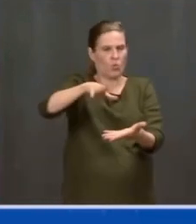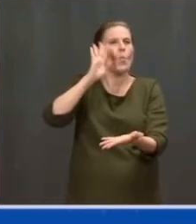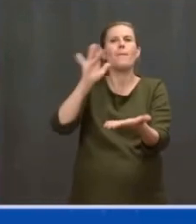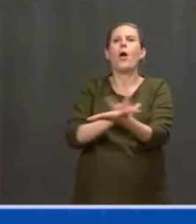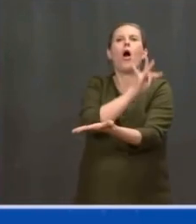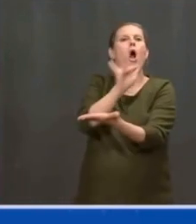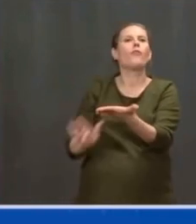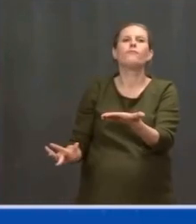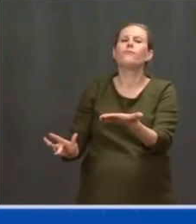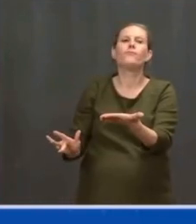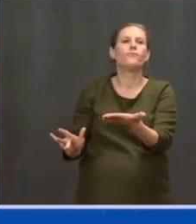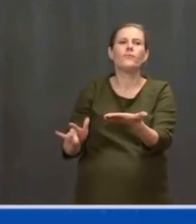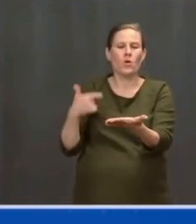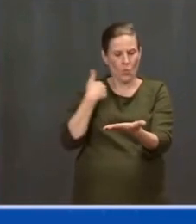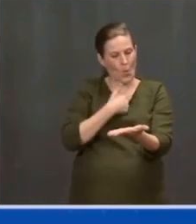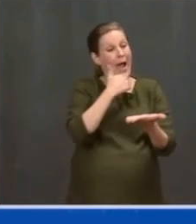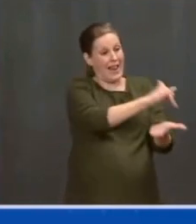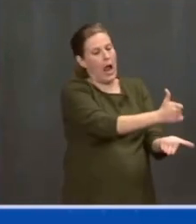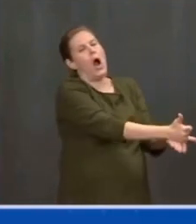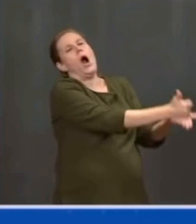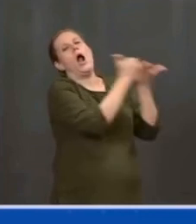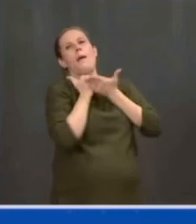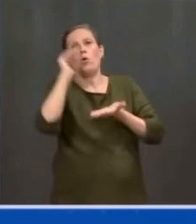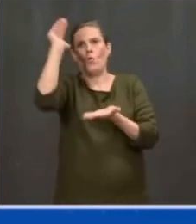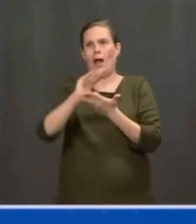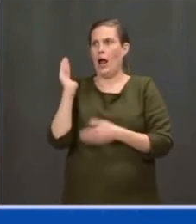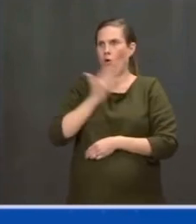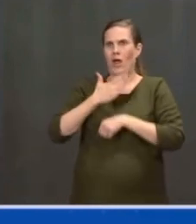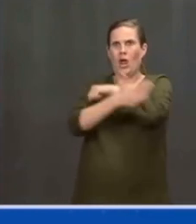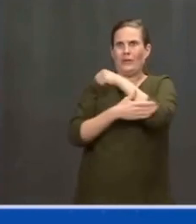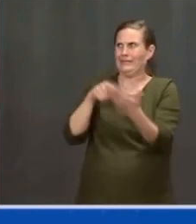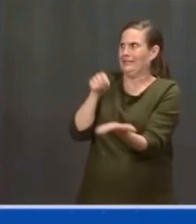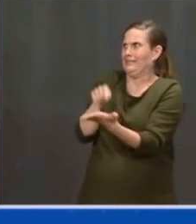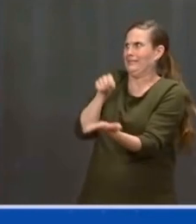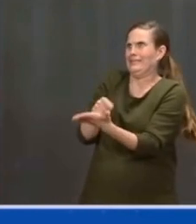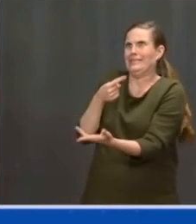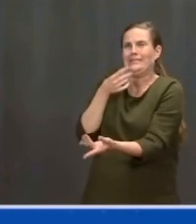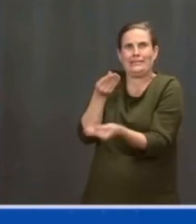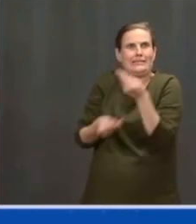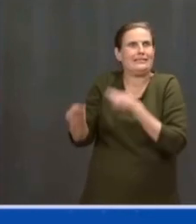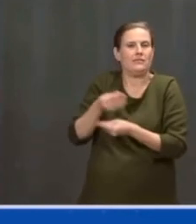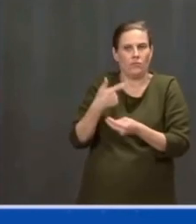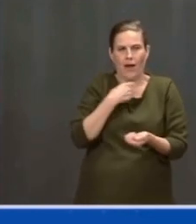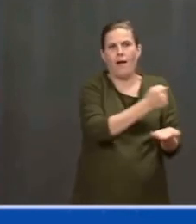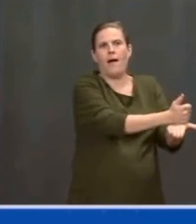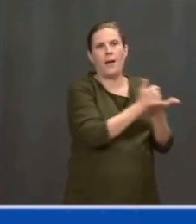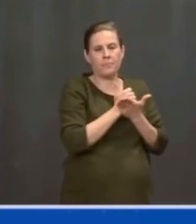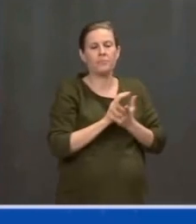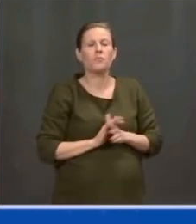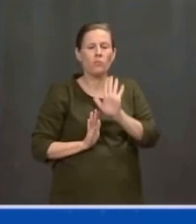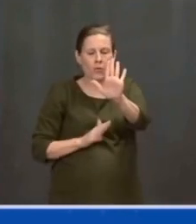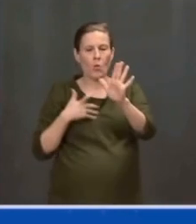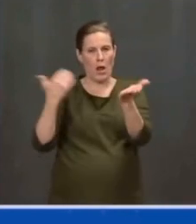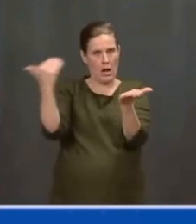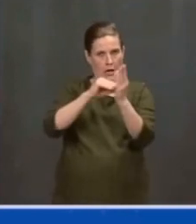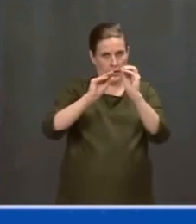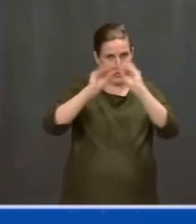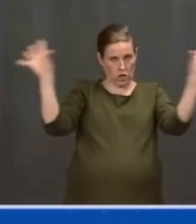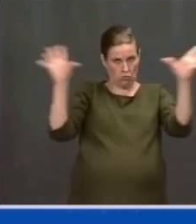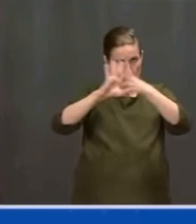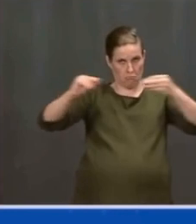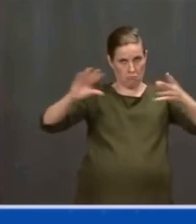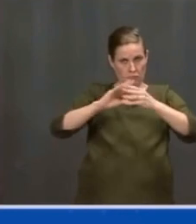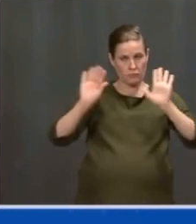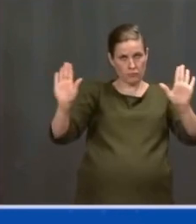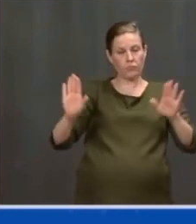the federal debt over the long haul. But let me be clear. These are my ideas on how to pay for this plan. If